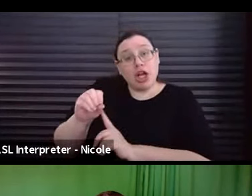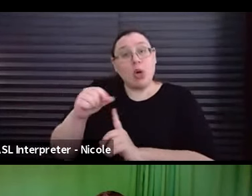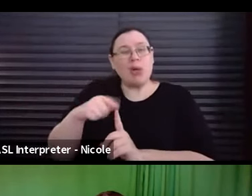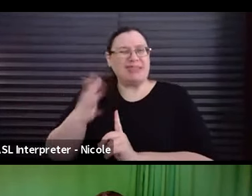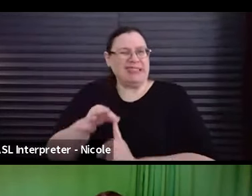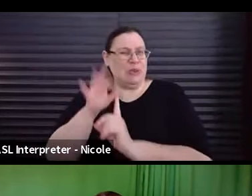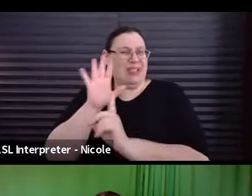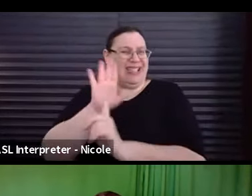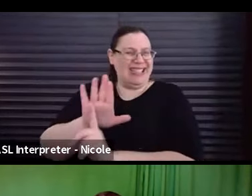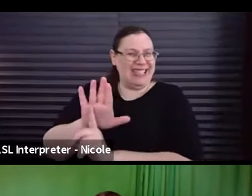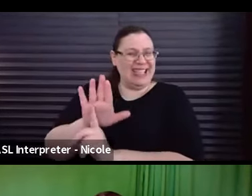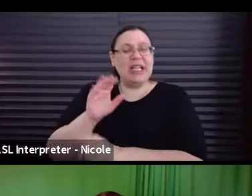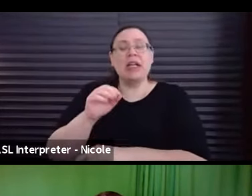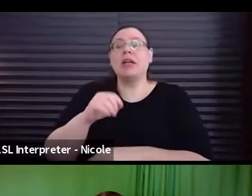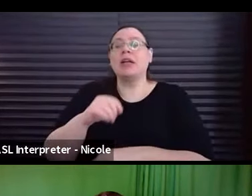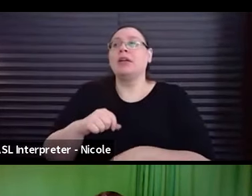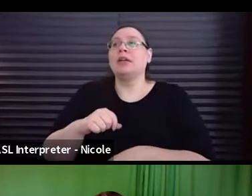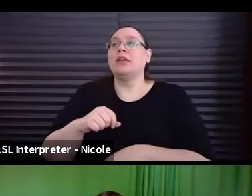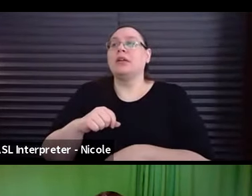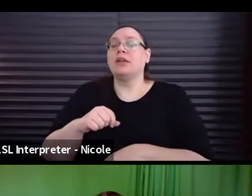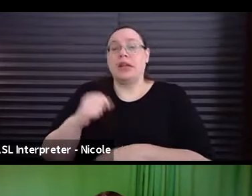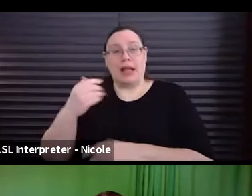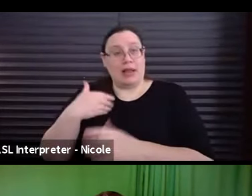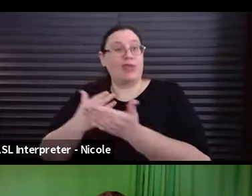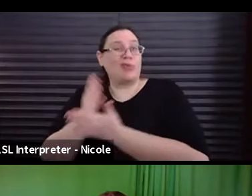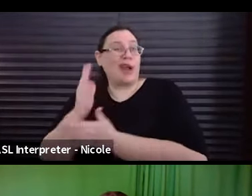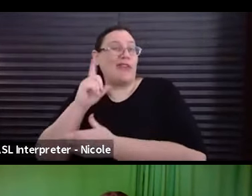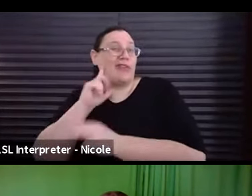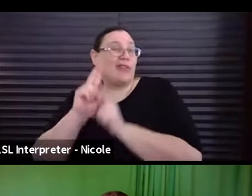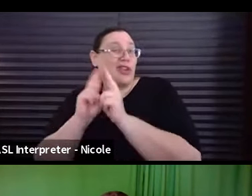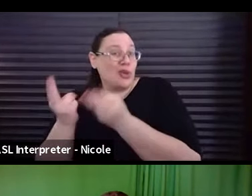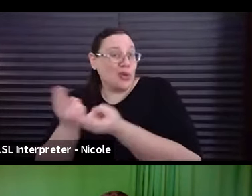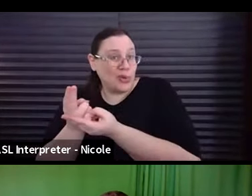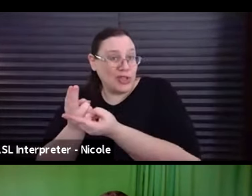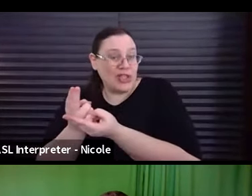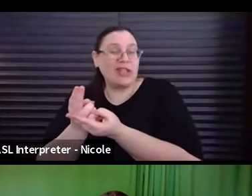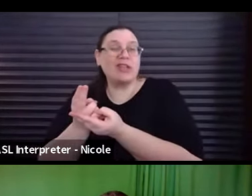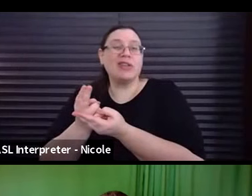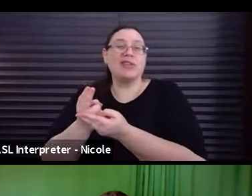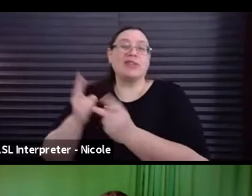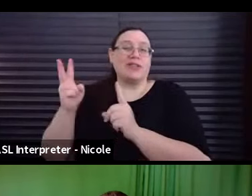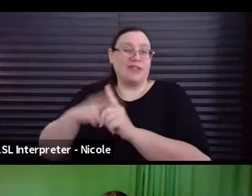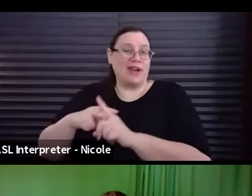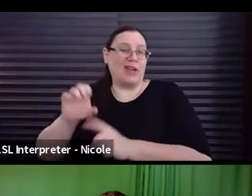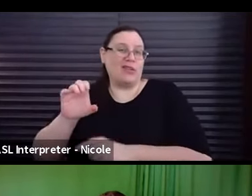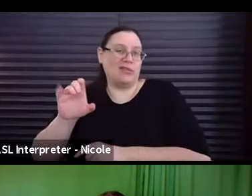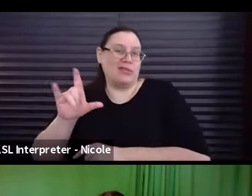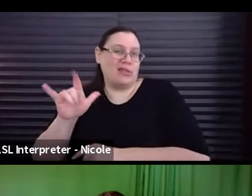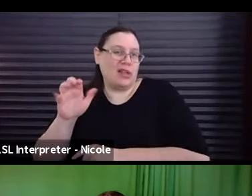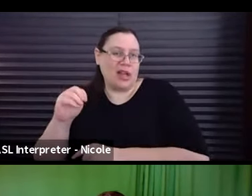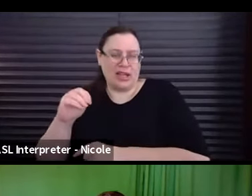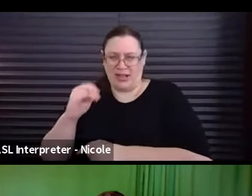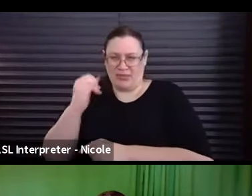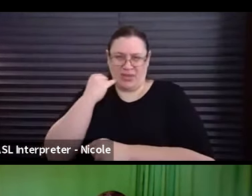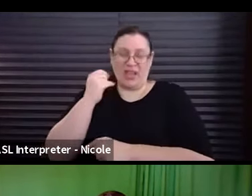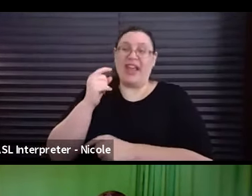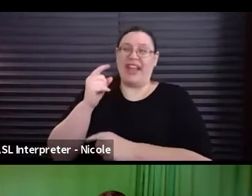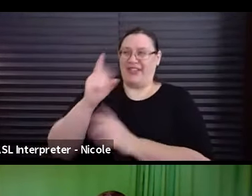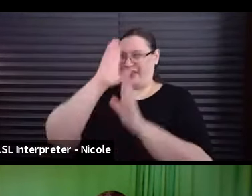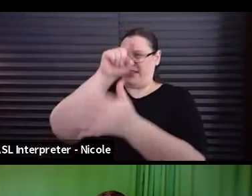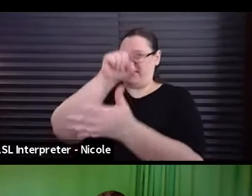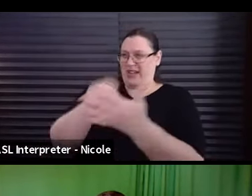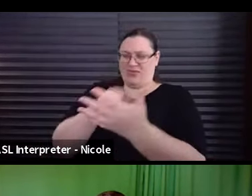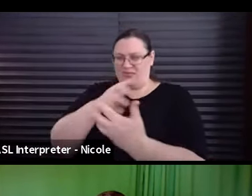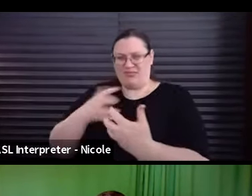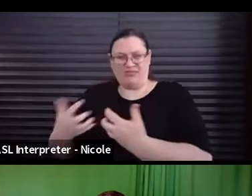um, in that not only as the rights for the union, um, to pursue a claim, if something has, you know, not gone the way it should, uh, but also